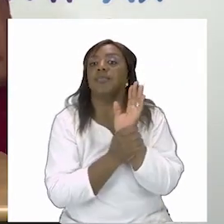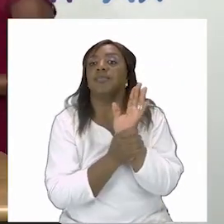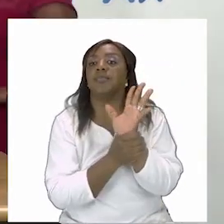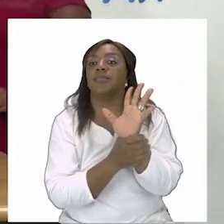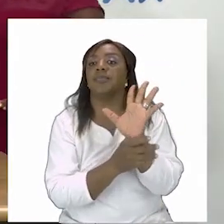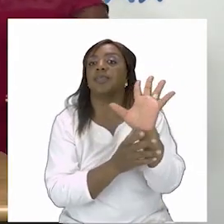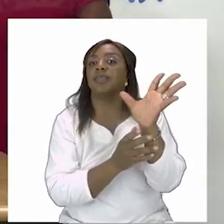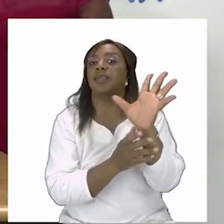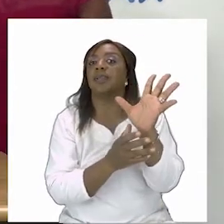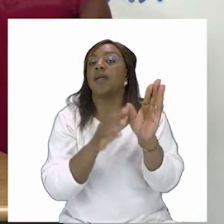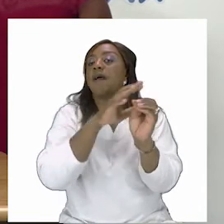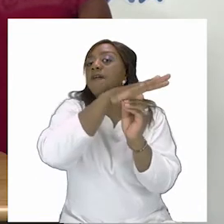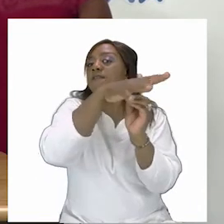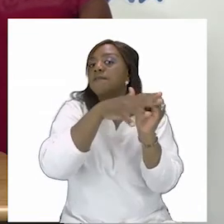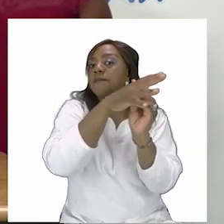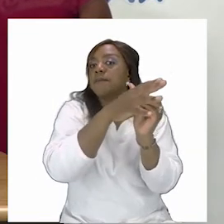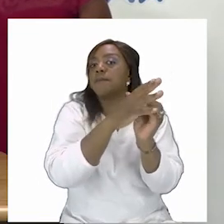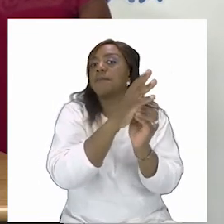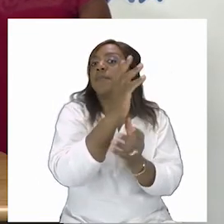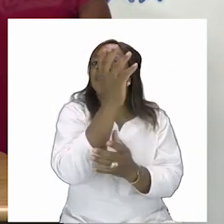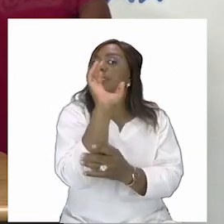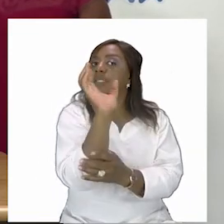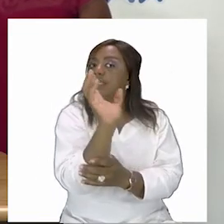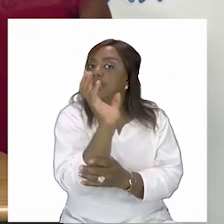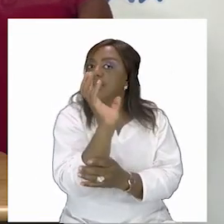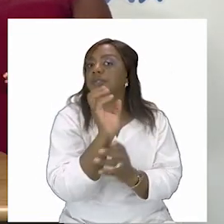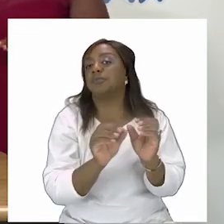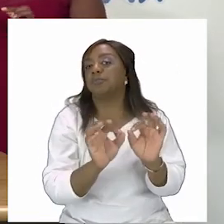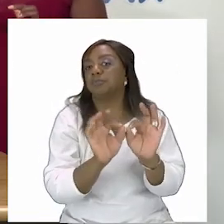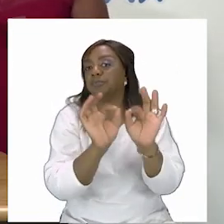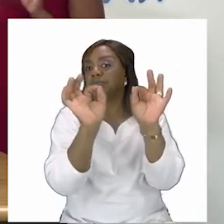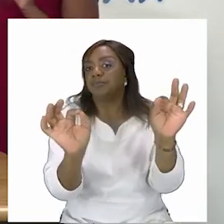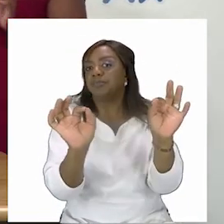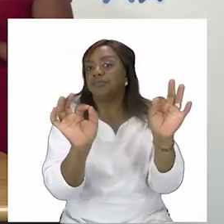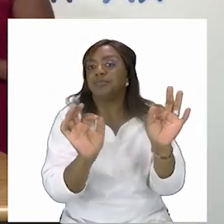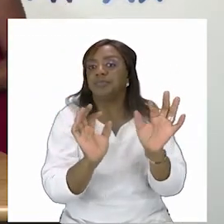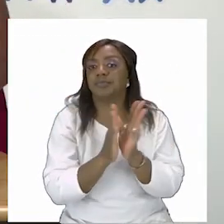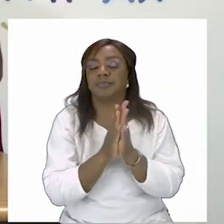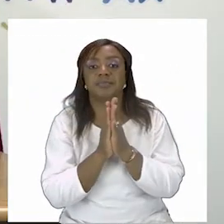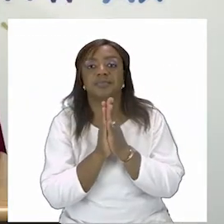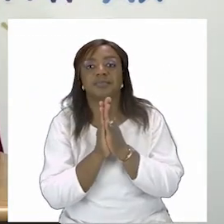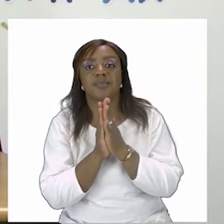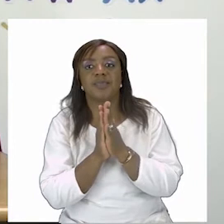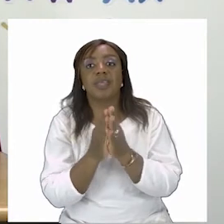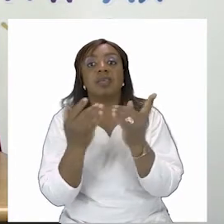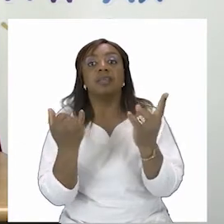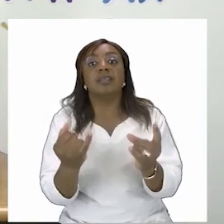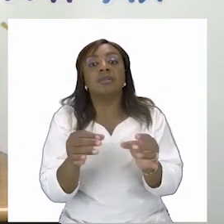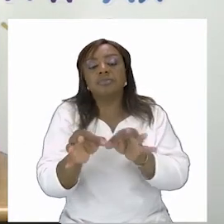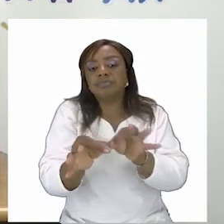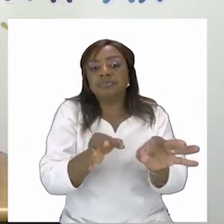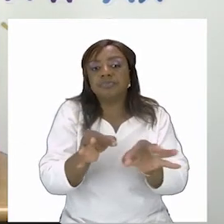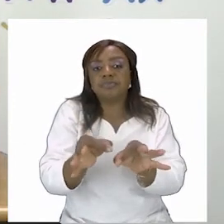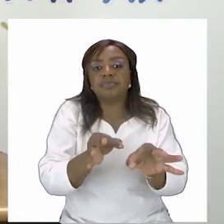now we have a beautiful family tree so i'm going to explain the immediate